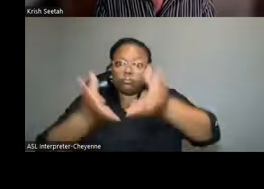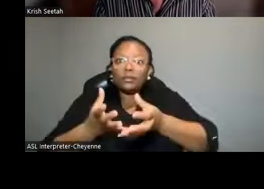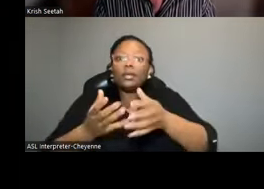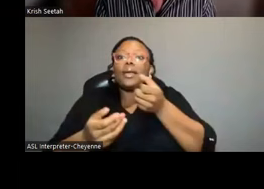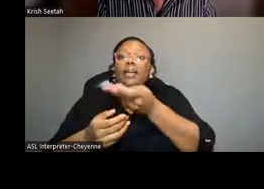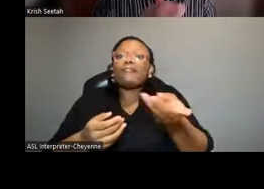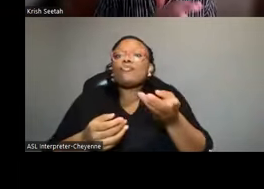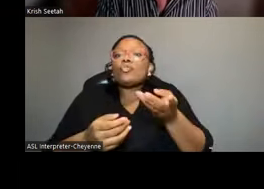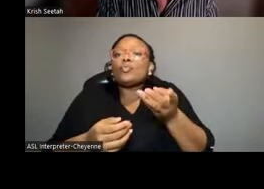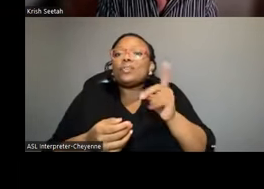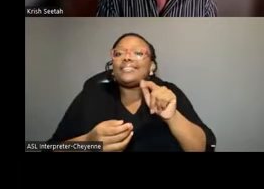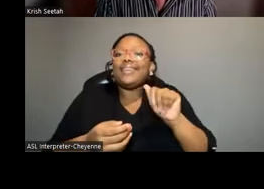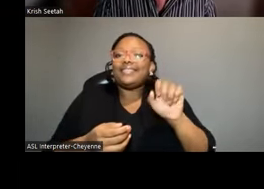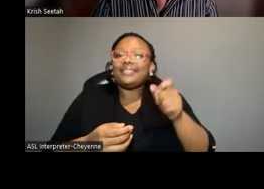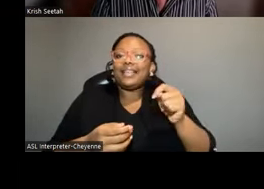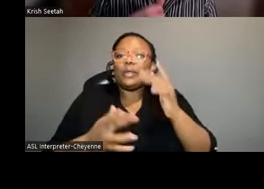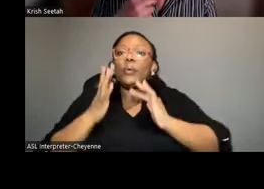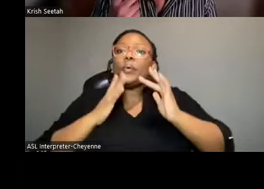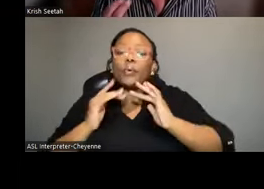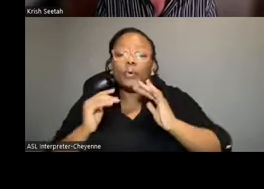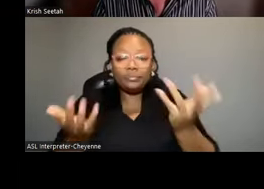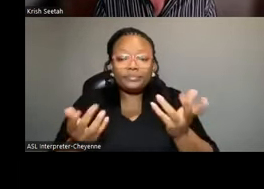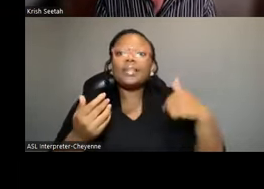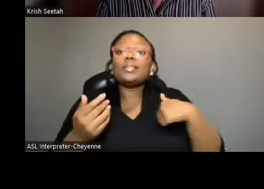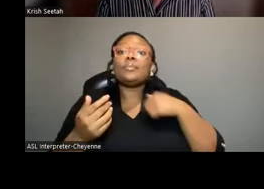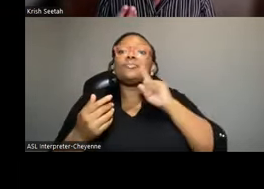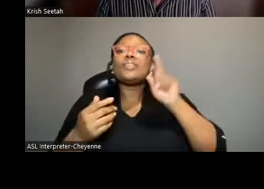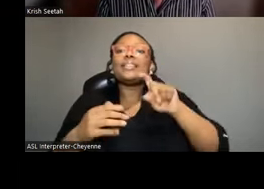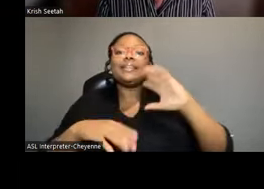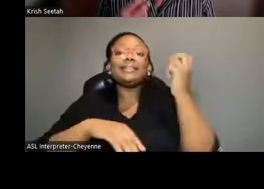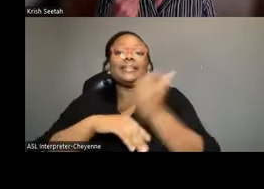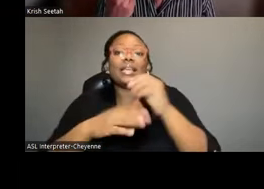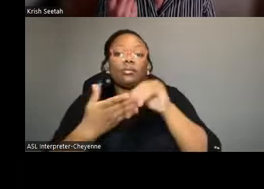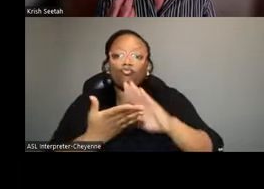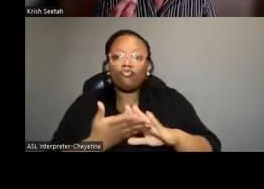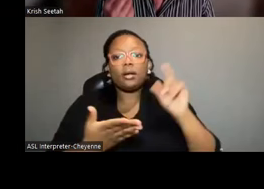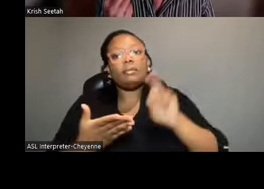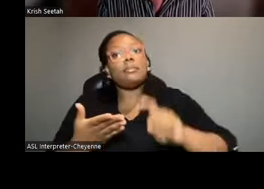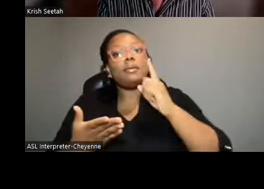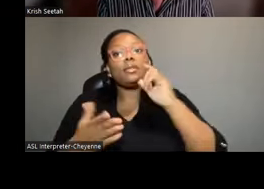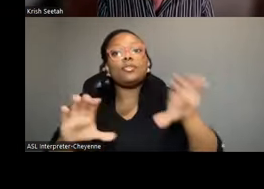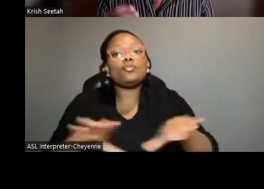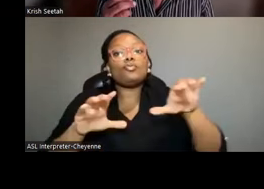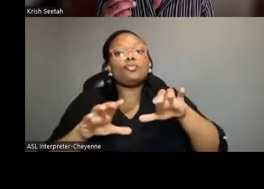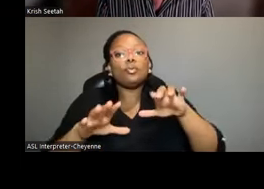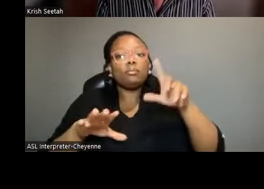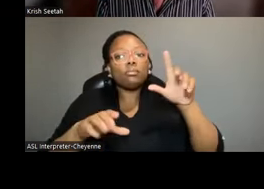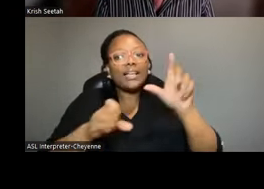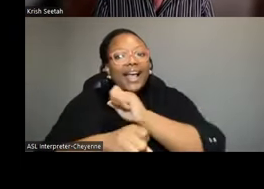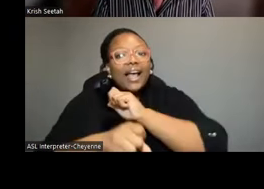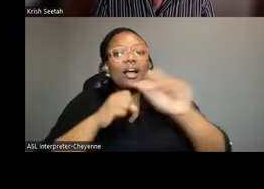data sets of this type. So we really need to establish these records in order to develop a concrete and